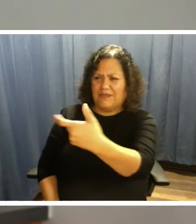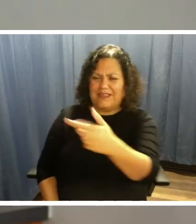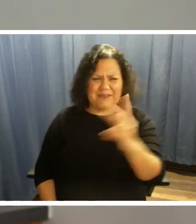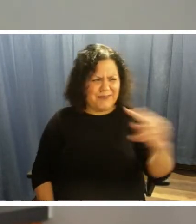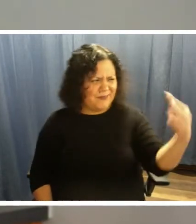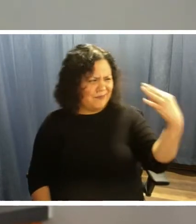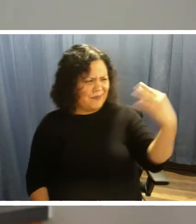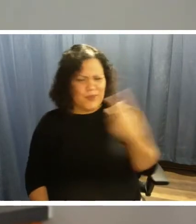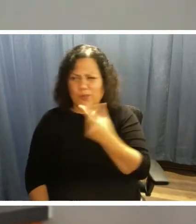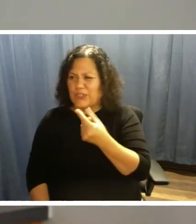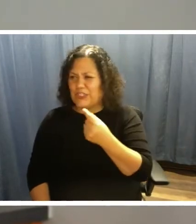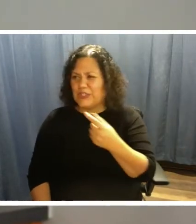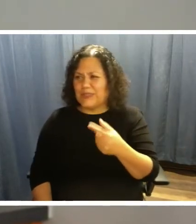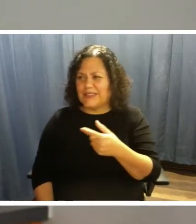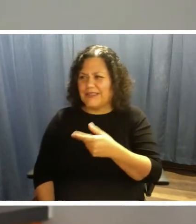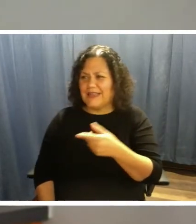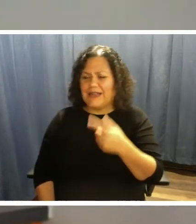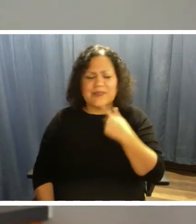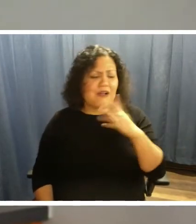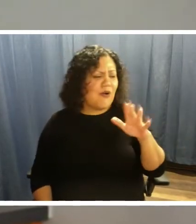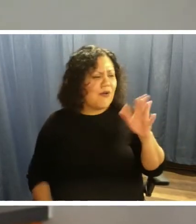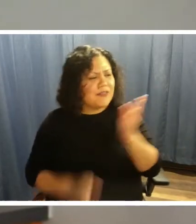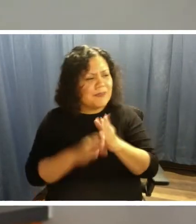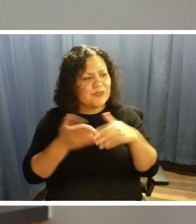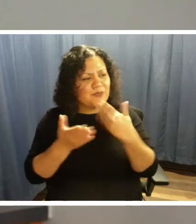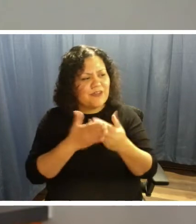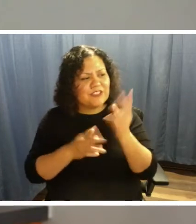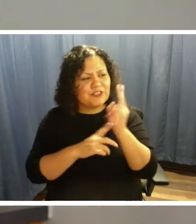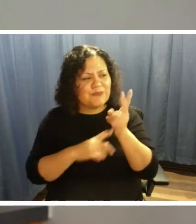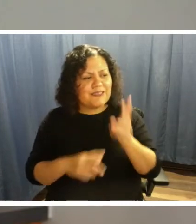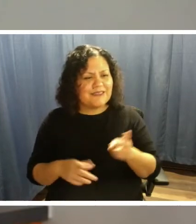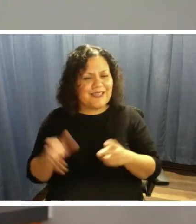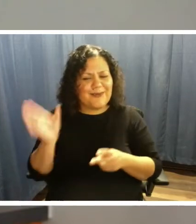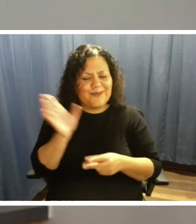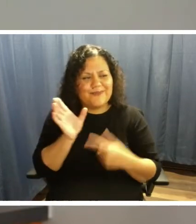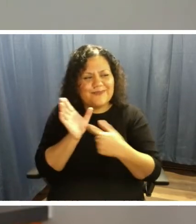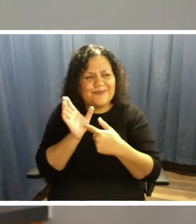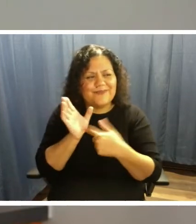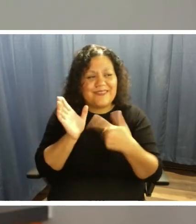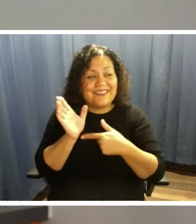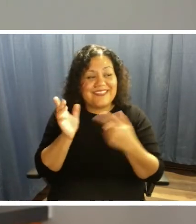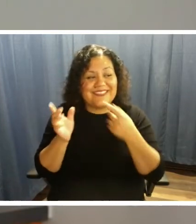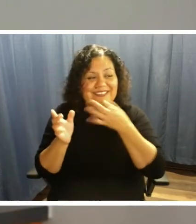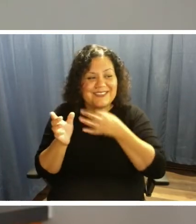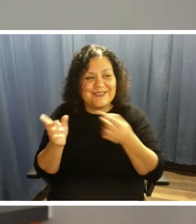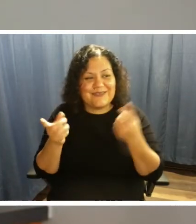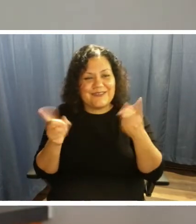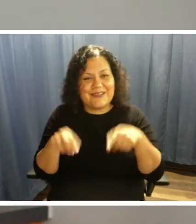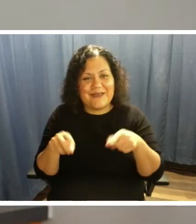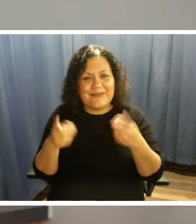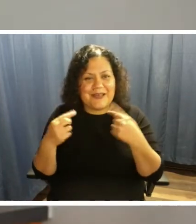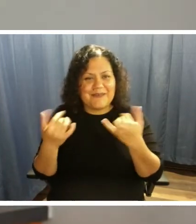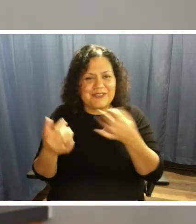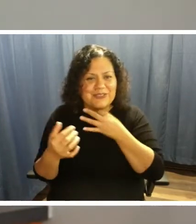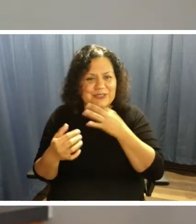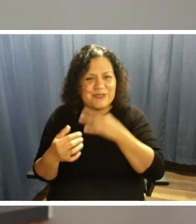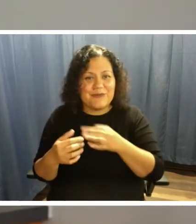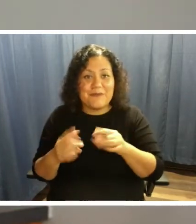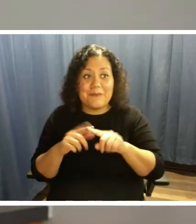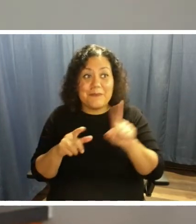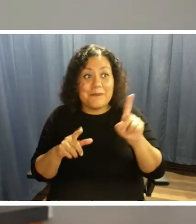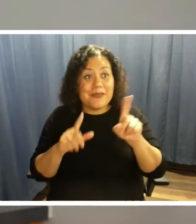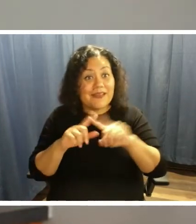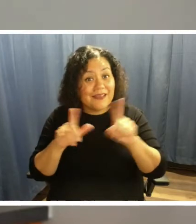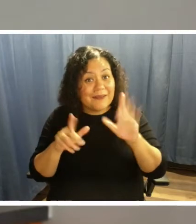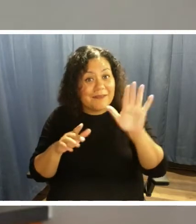here in two minutes. They said, how do you know that? And I said, this is coming. And it's only at 100 stops right now. But by the end of next year, it'll be